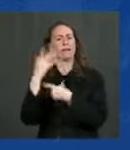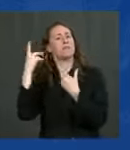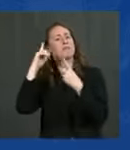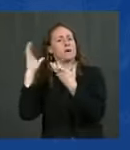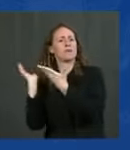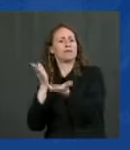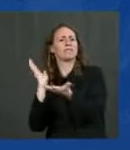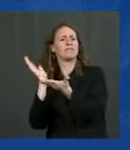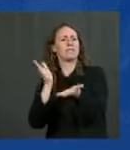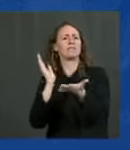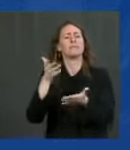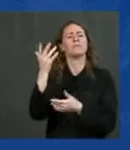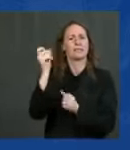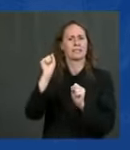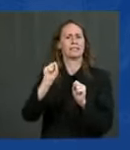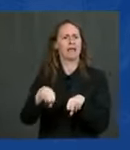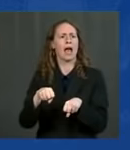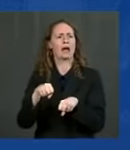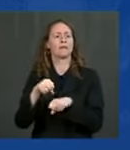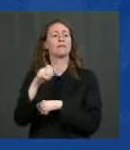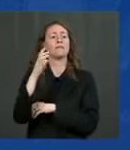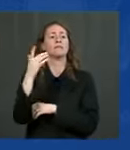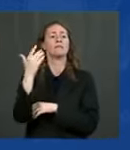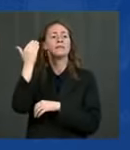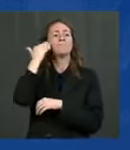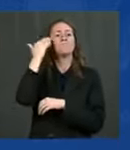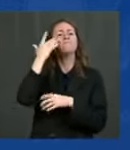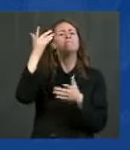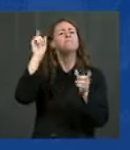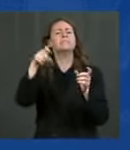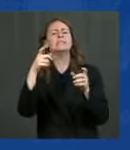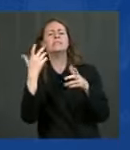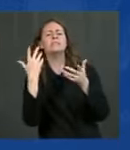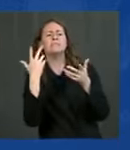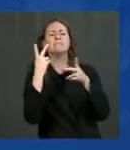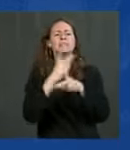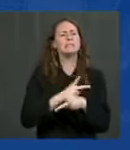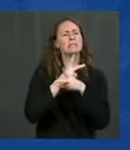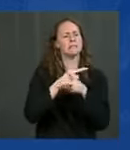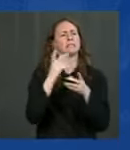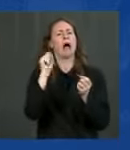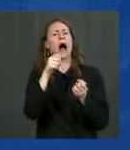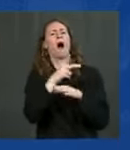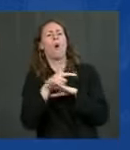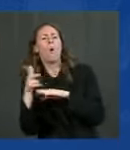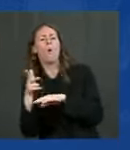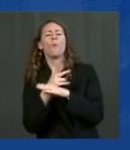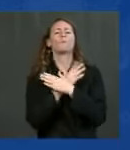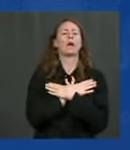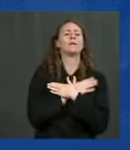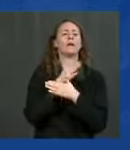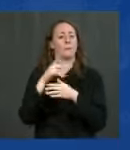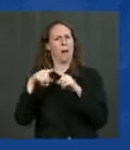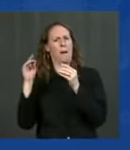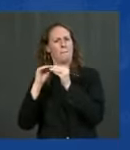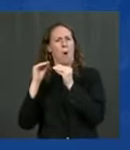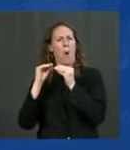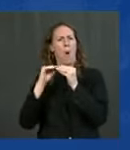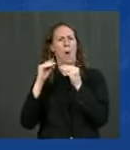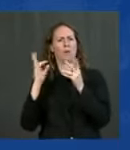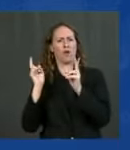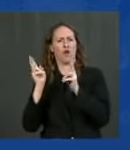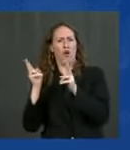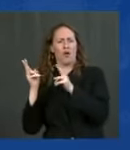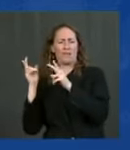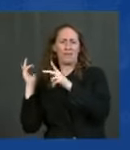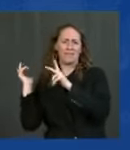safety reasons beyond so many hours a day but we need more movement of this fuel and we're expanding the supply of gasoline